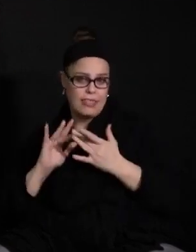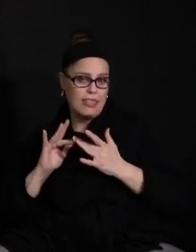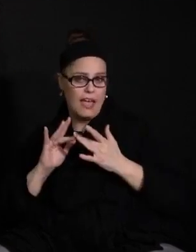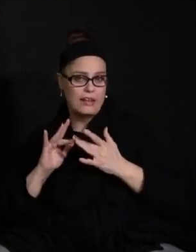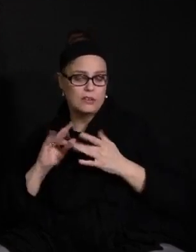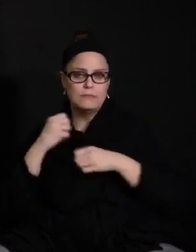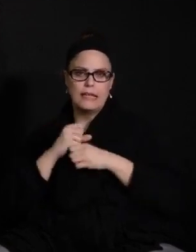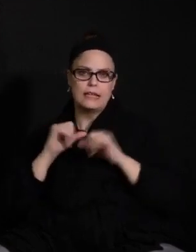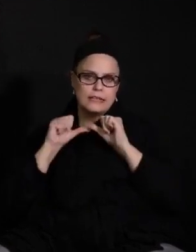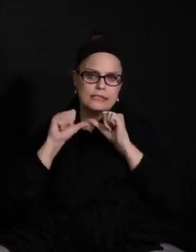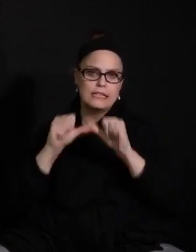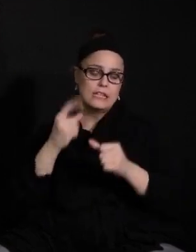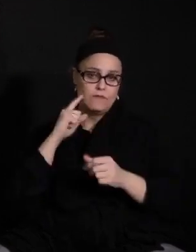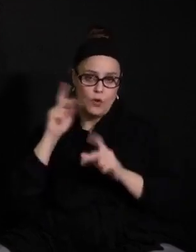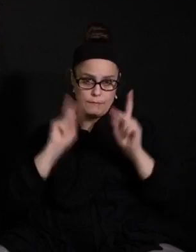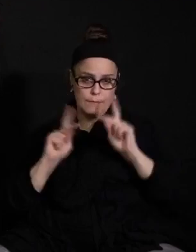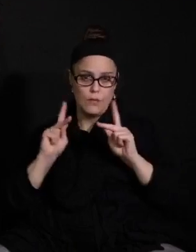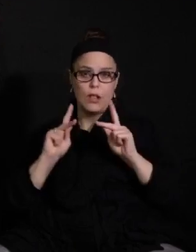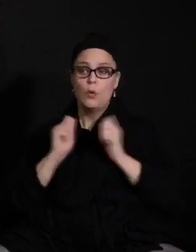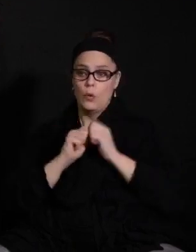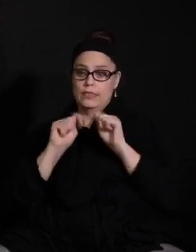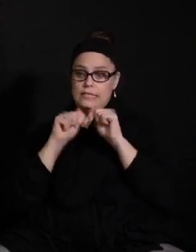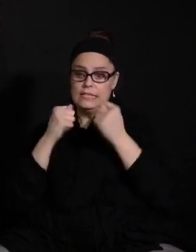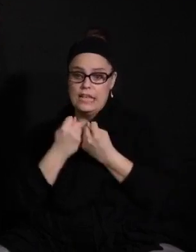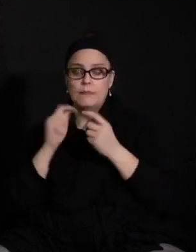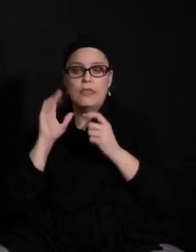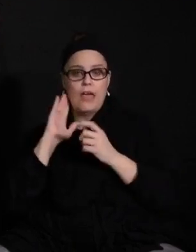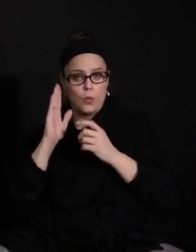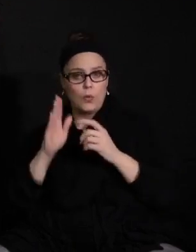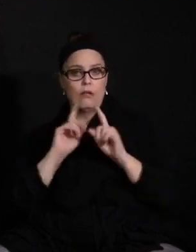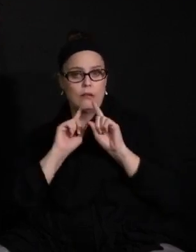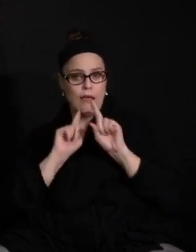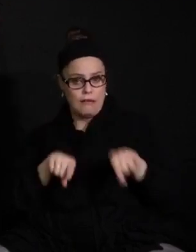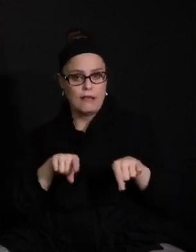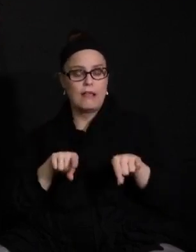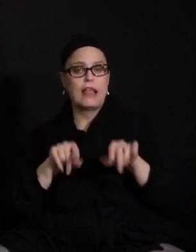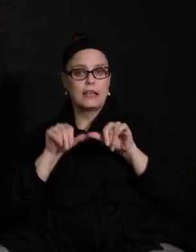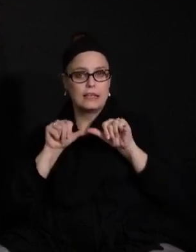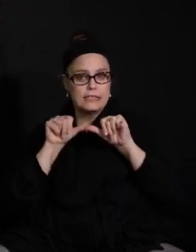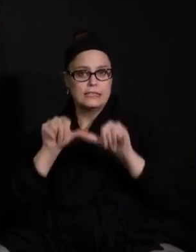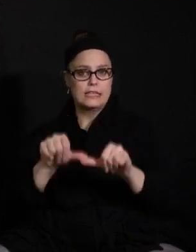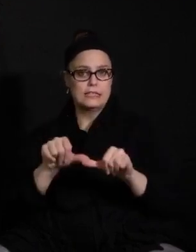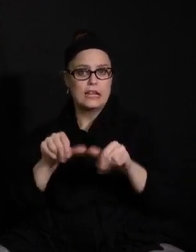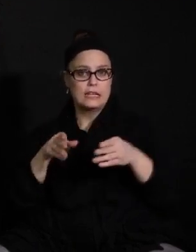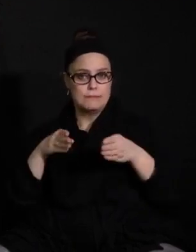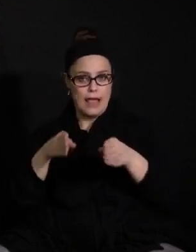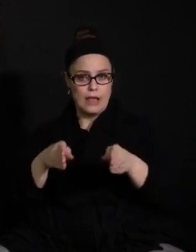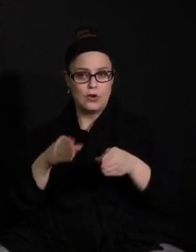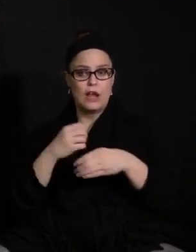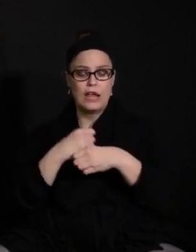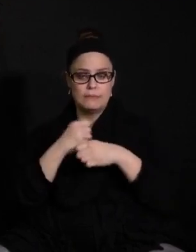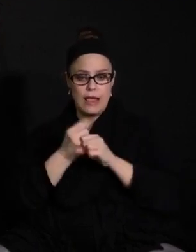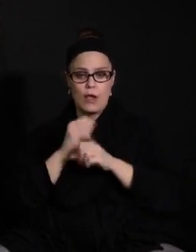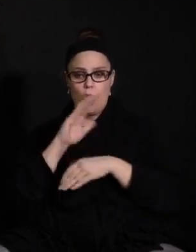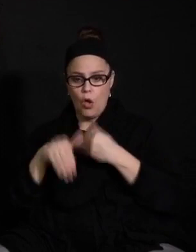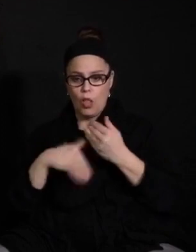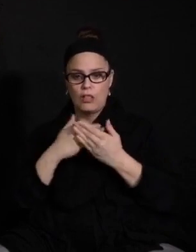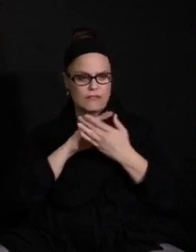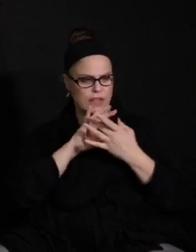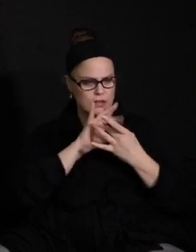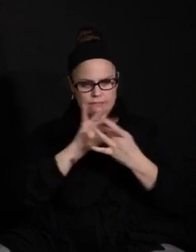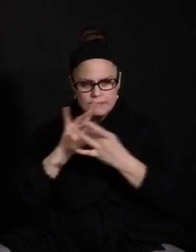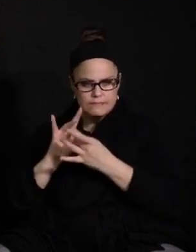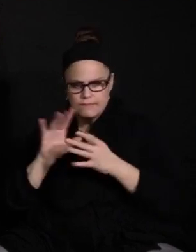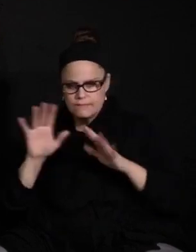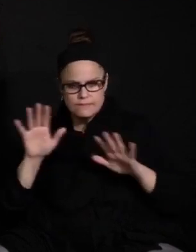and then to have a team of people that could respond in a very consistent manner. And make all of the linkages we needed to